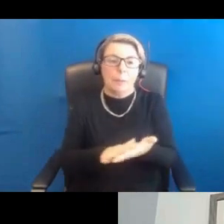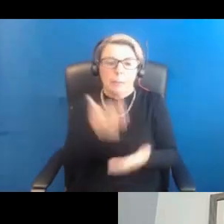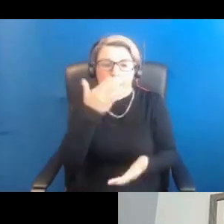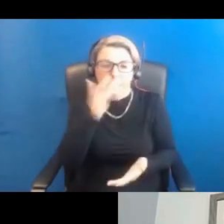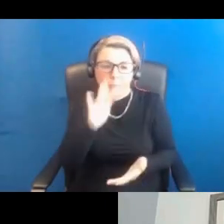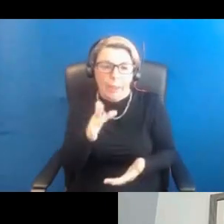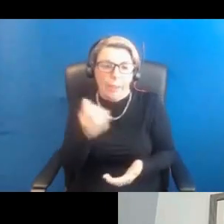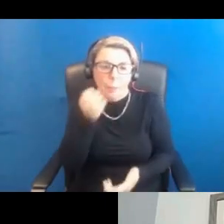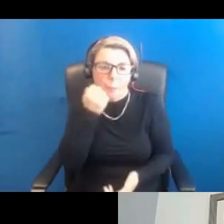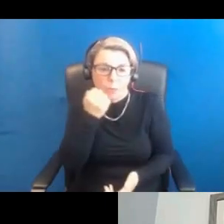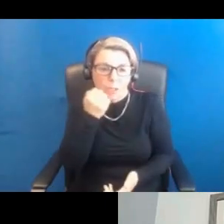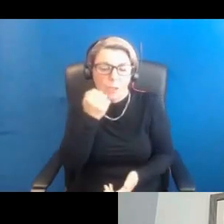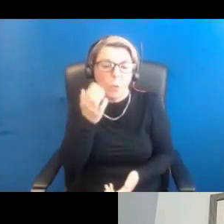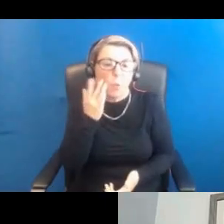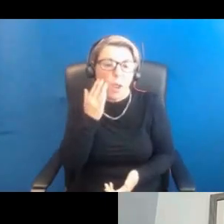pill.